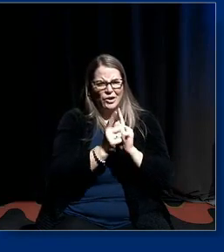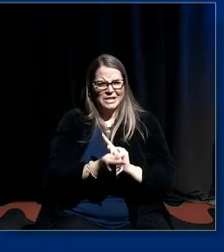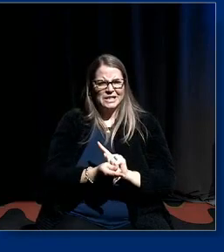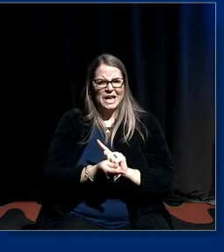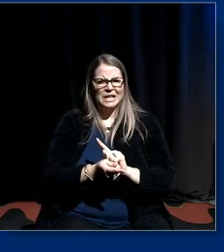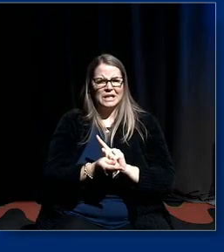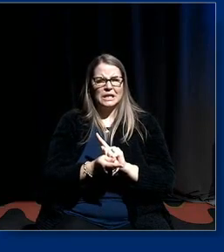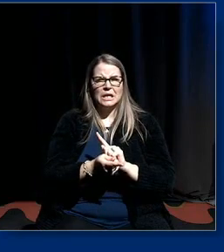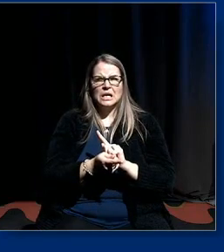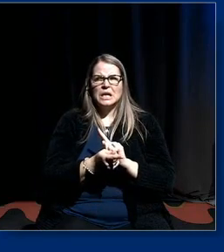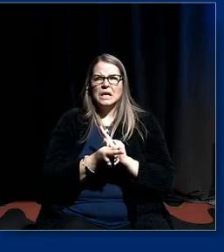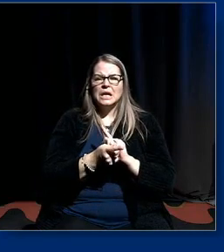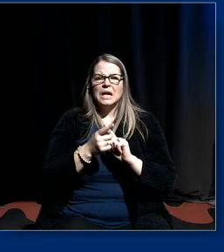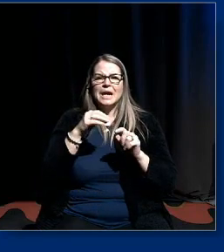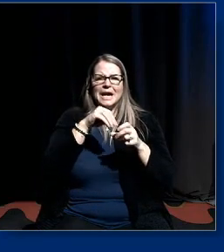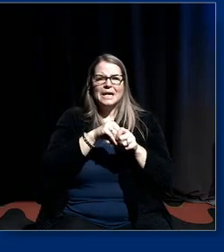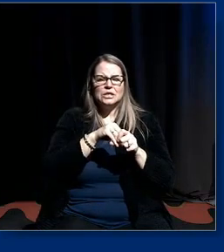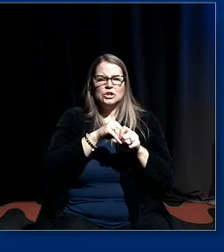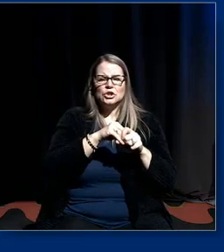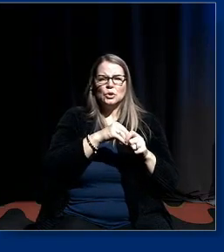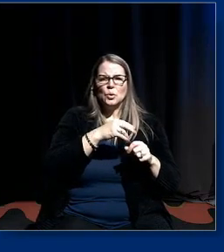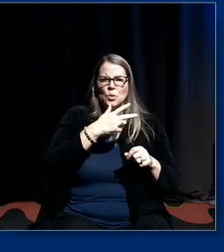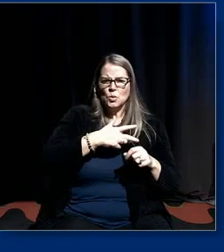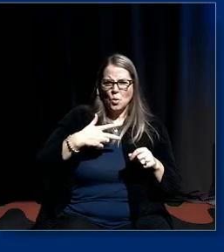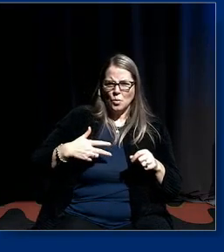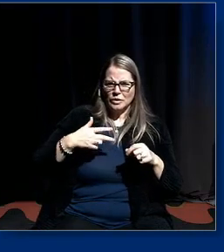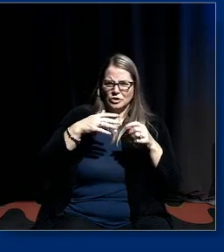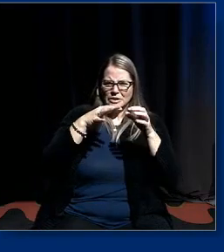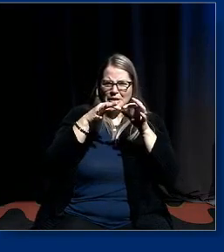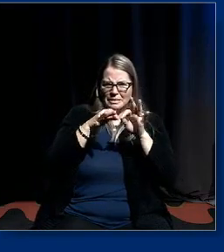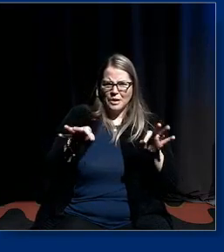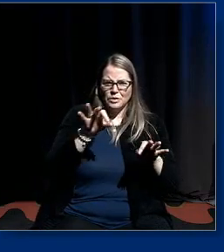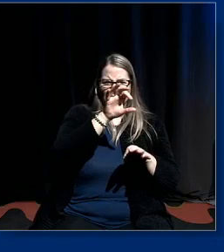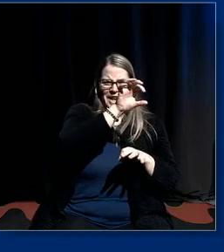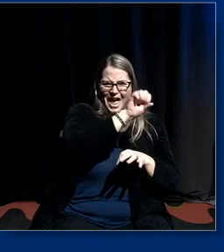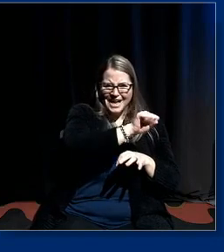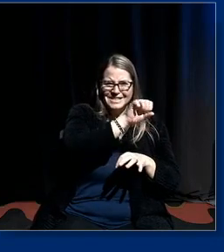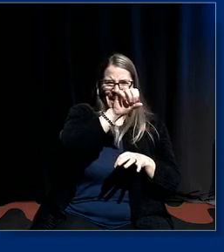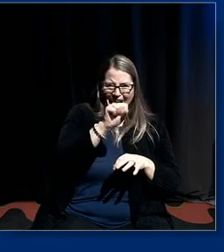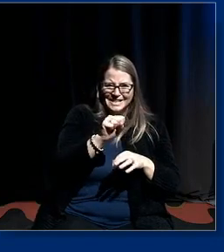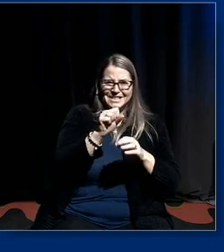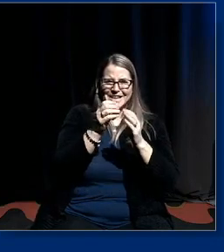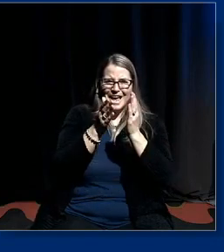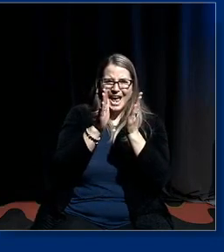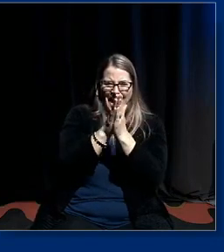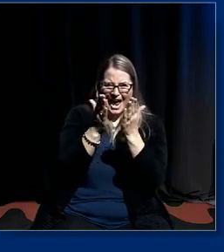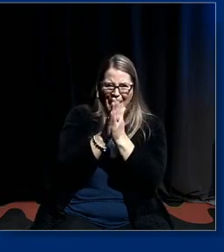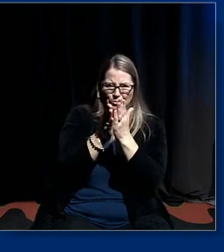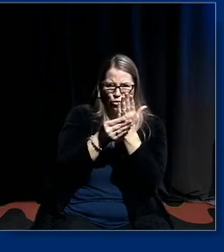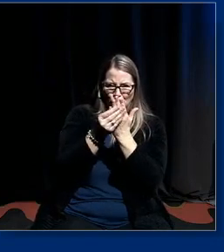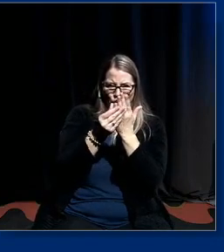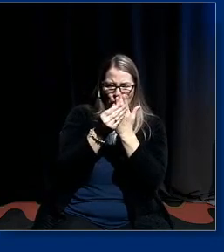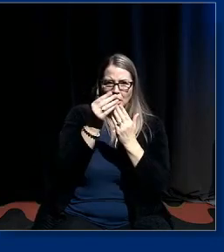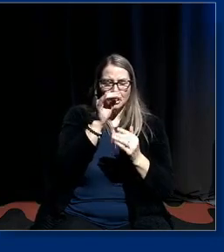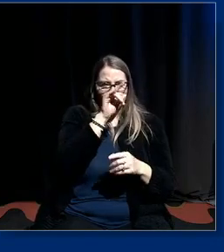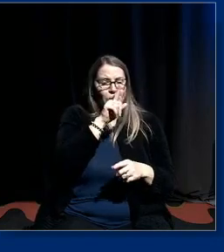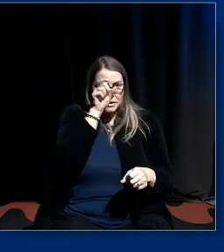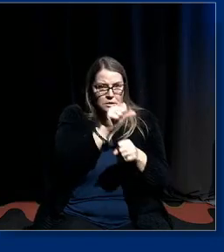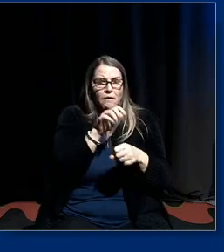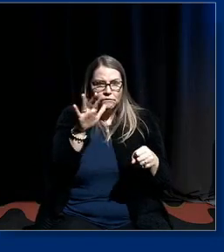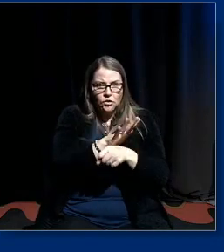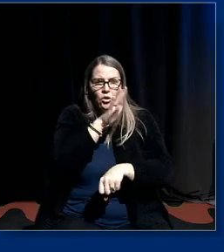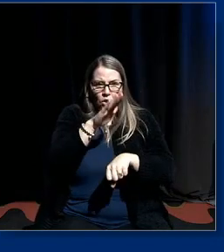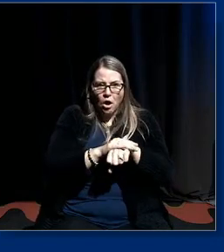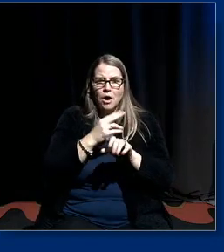um norwegian um an ss handbook so this is a full-on nazi website and they've got an article